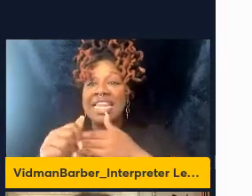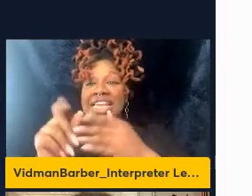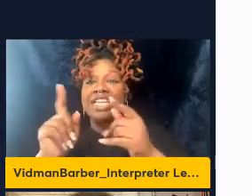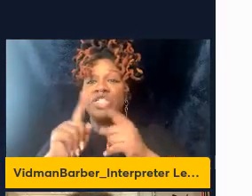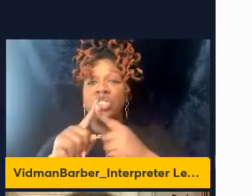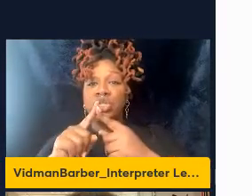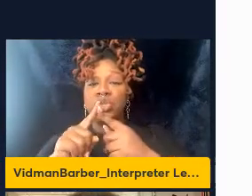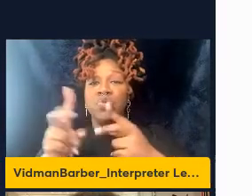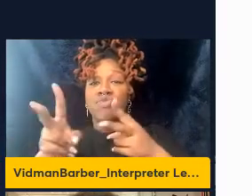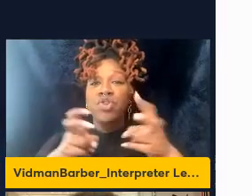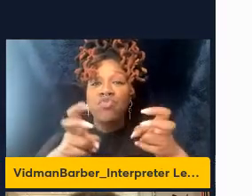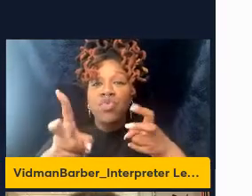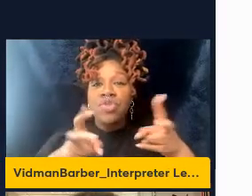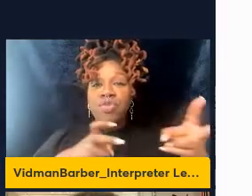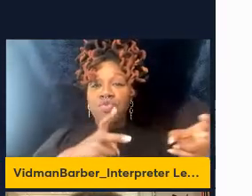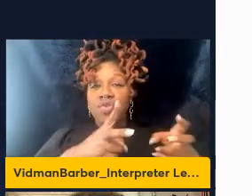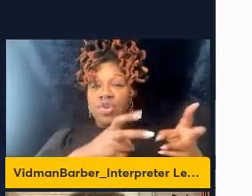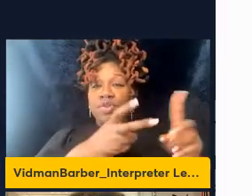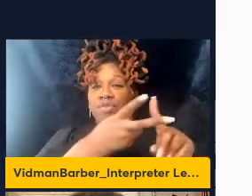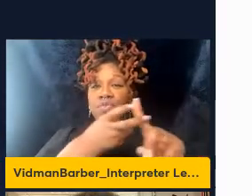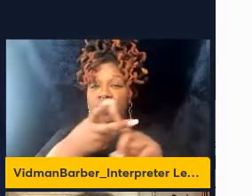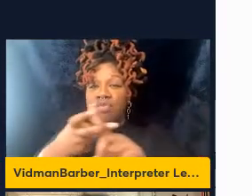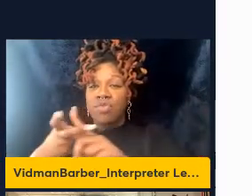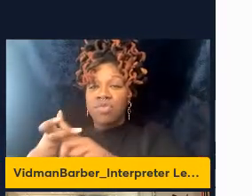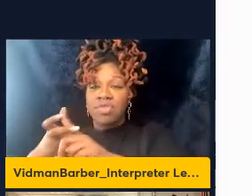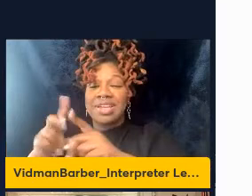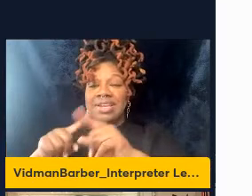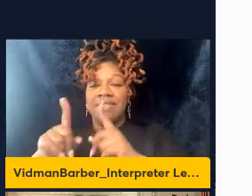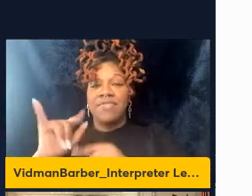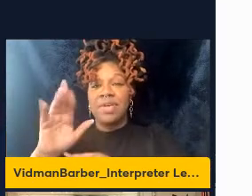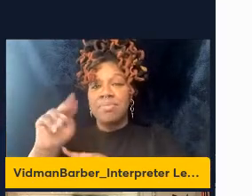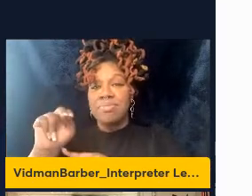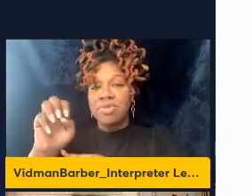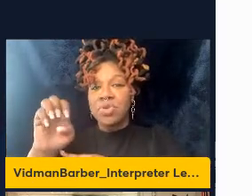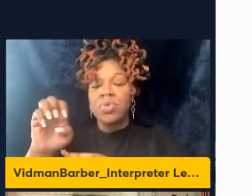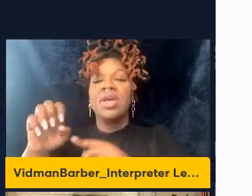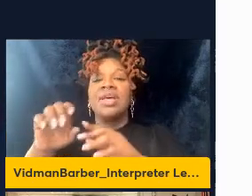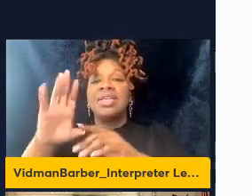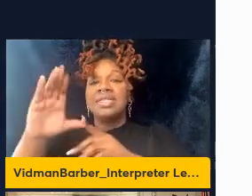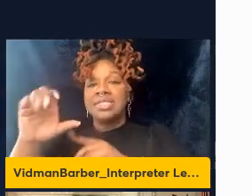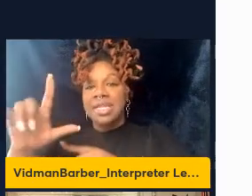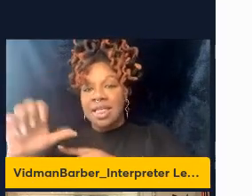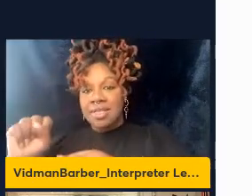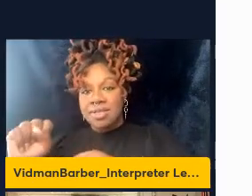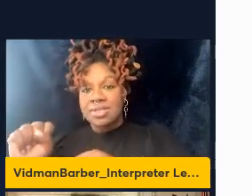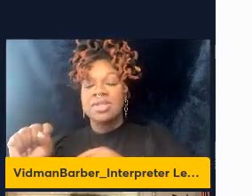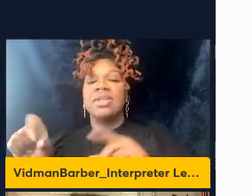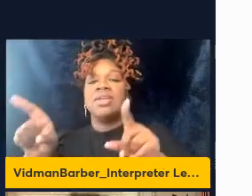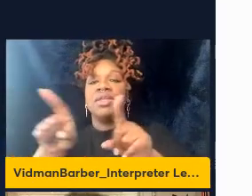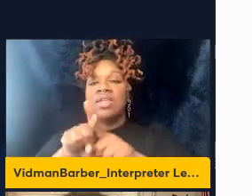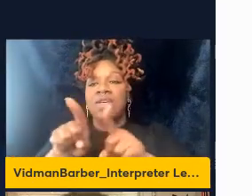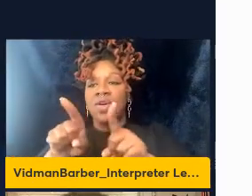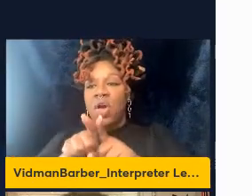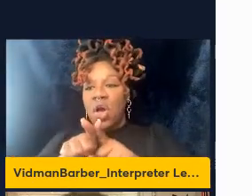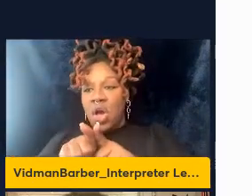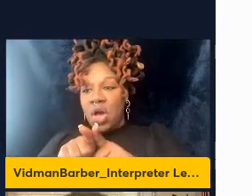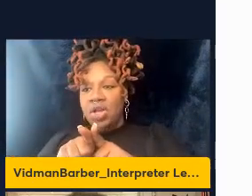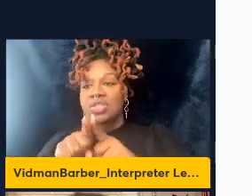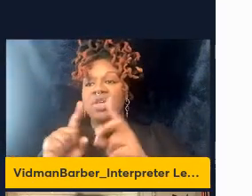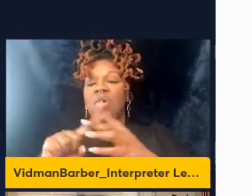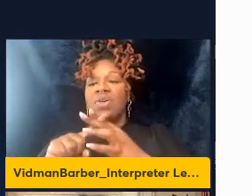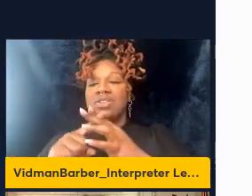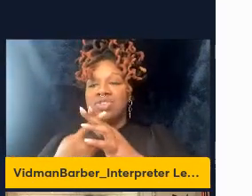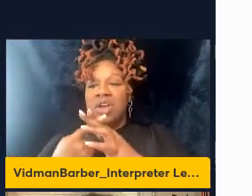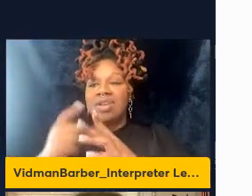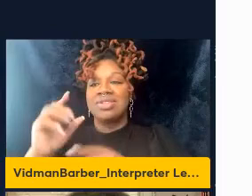different immune cells into the lungs and the airways but also influence the induction of the adaptive immune response.